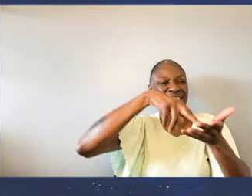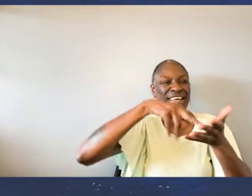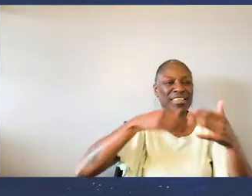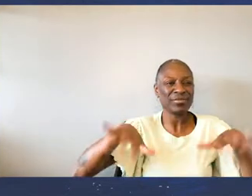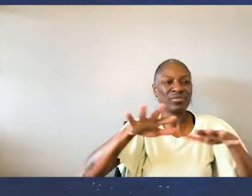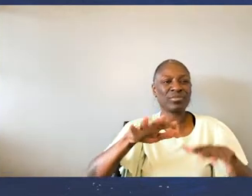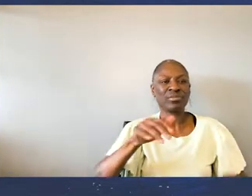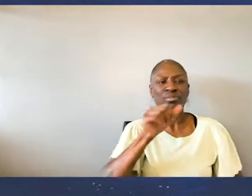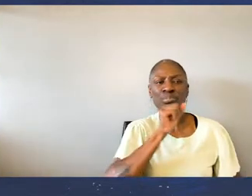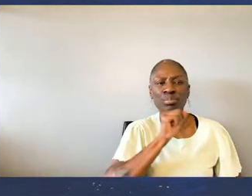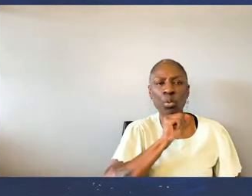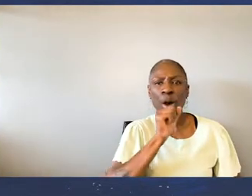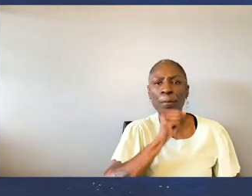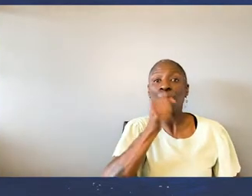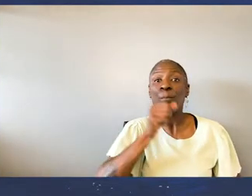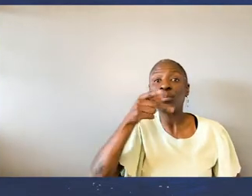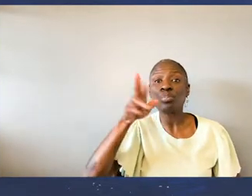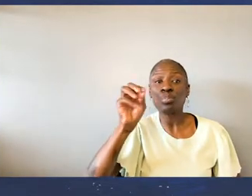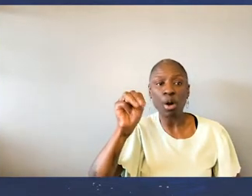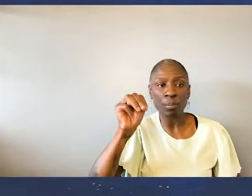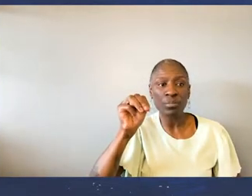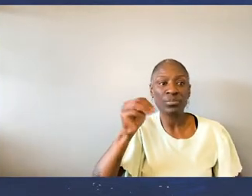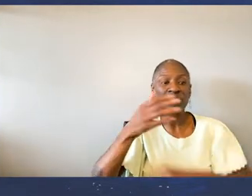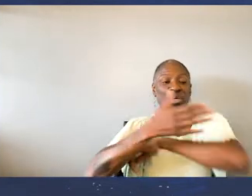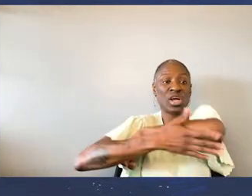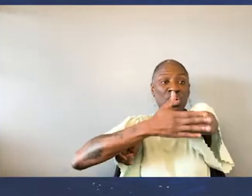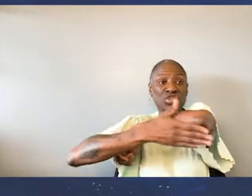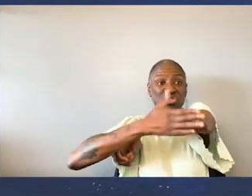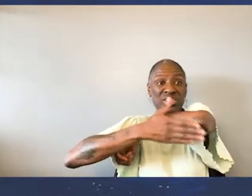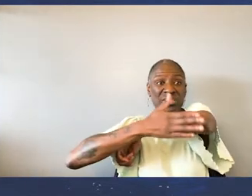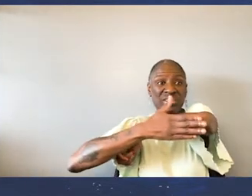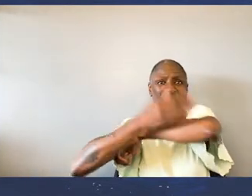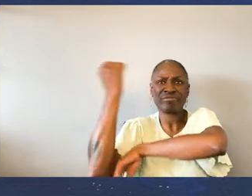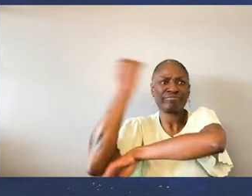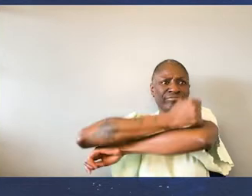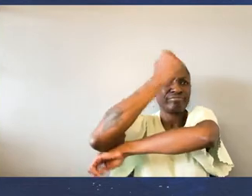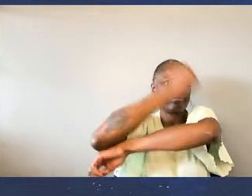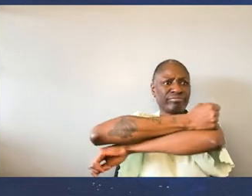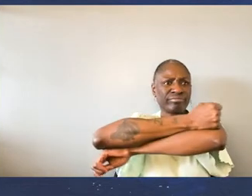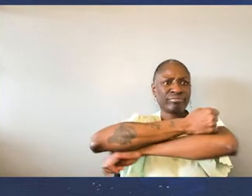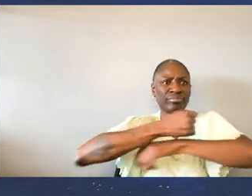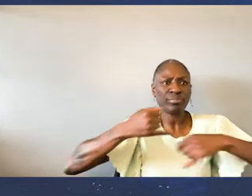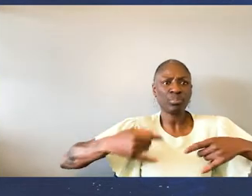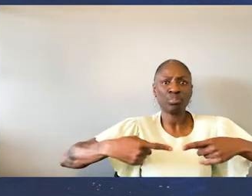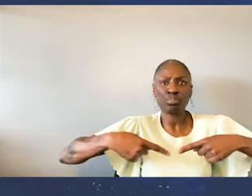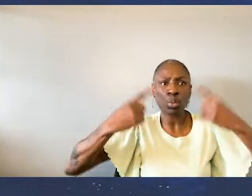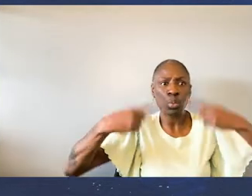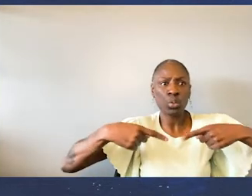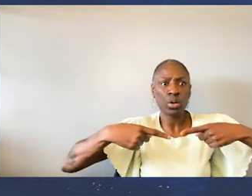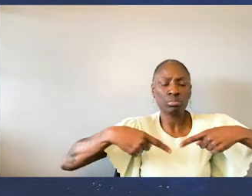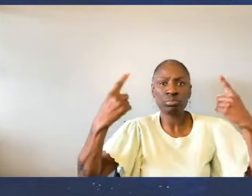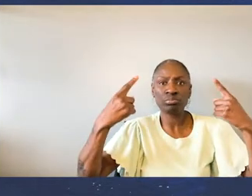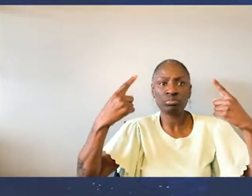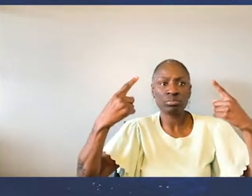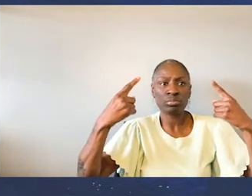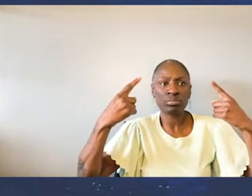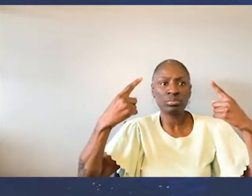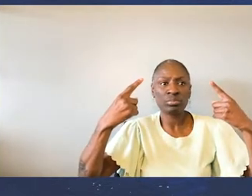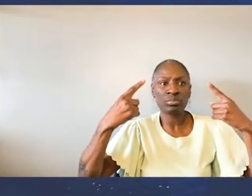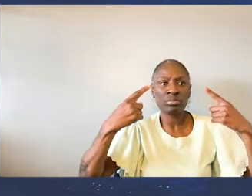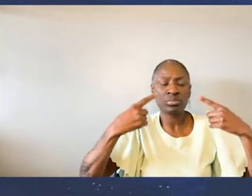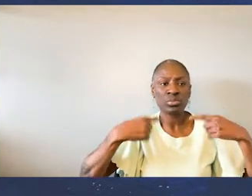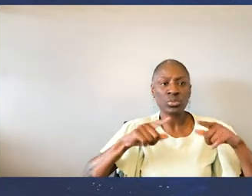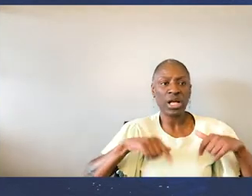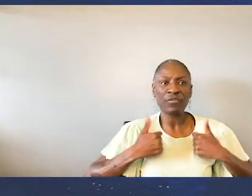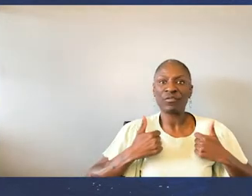With the locking down of our country, the borders of social life have been opened up to me. For the first time in a